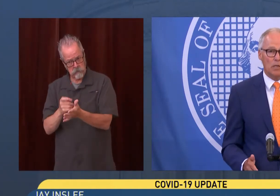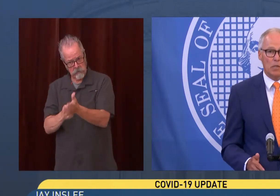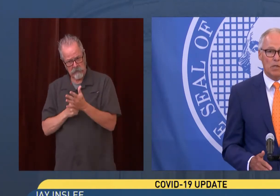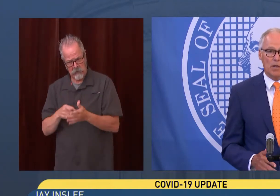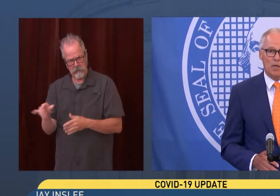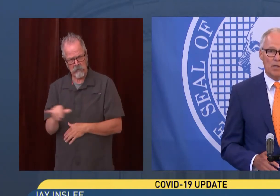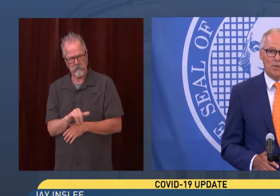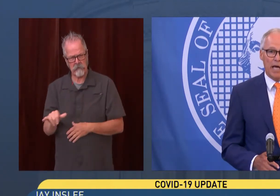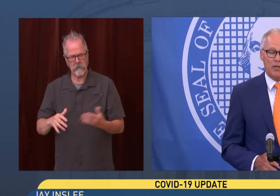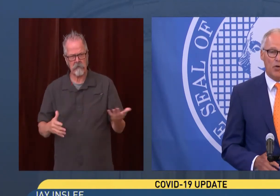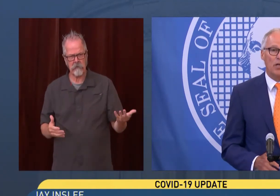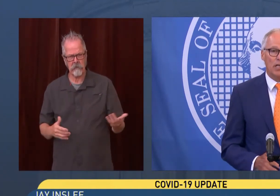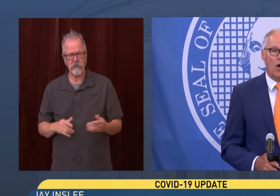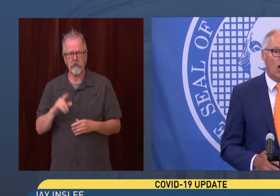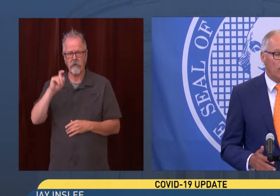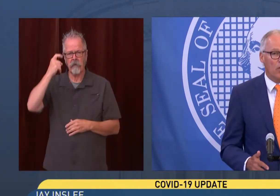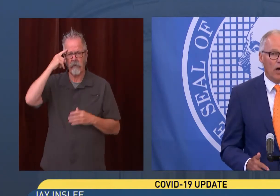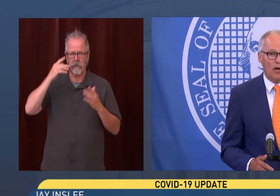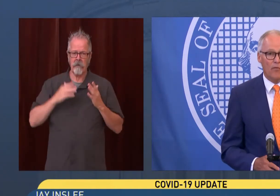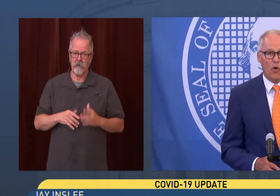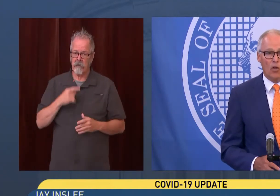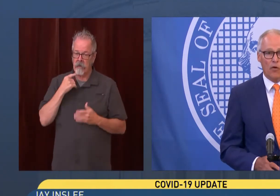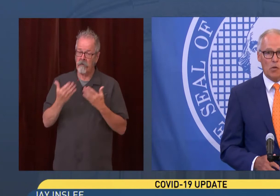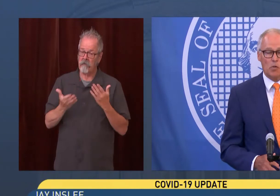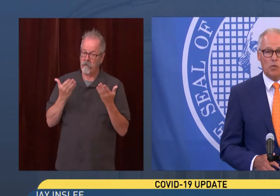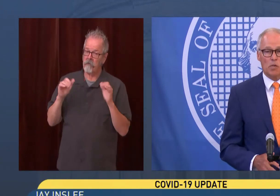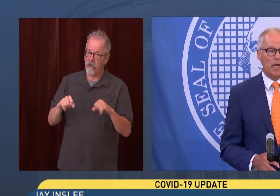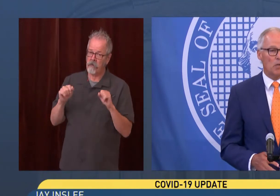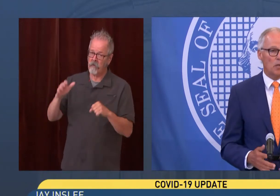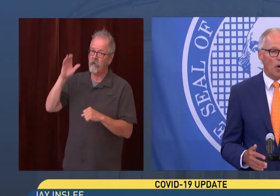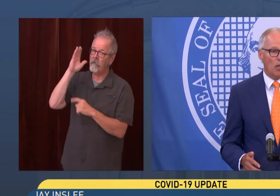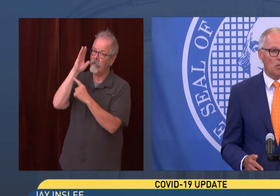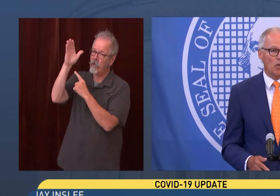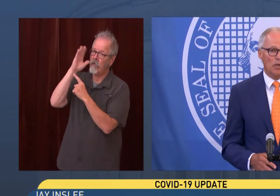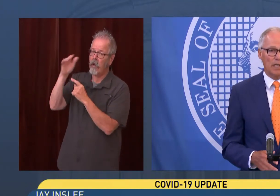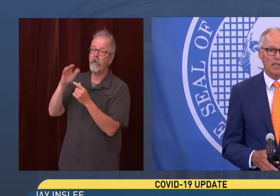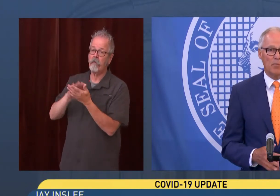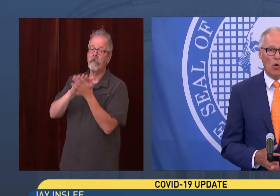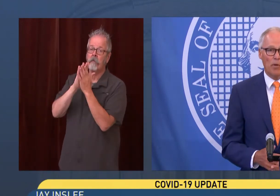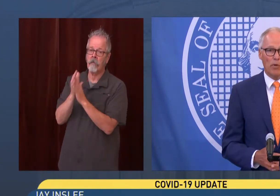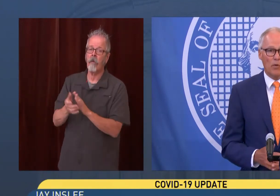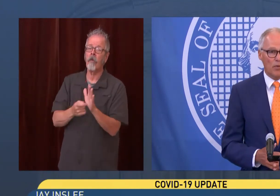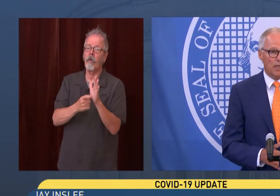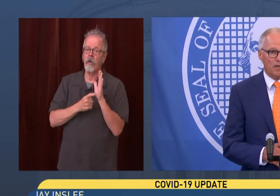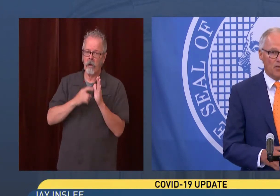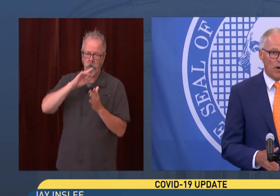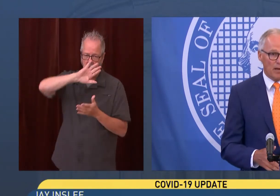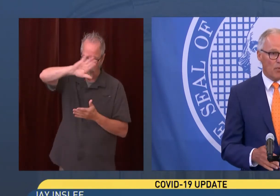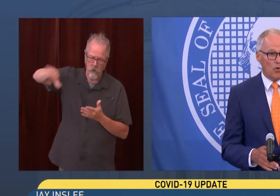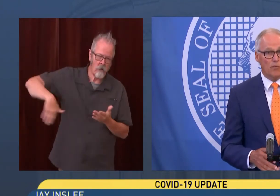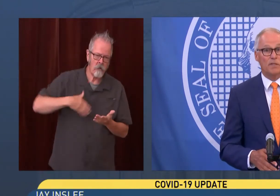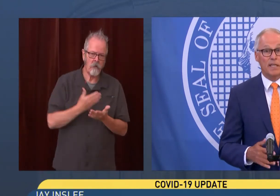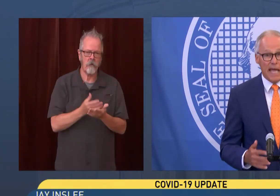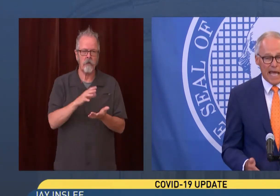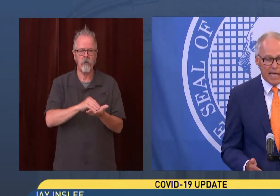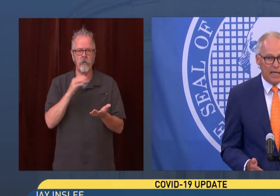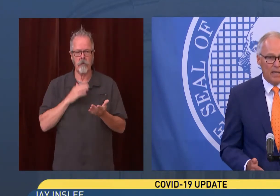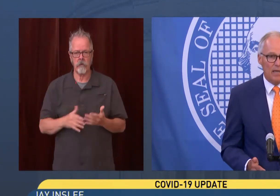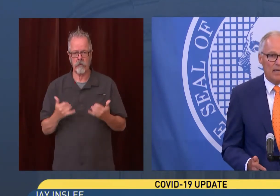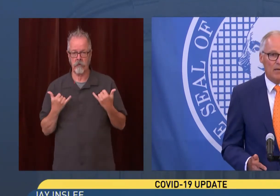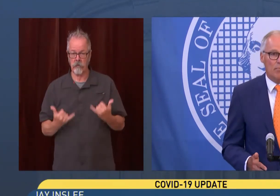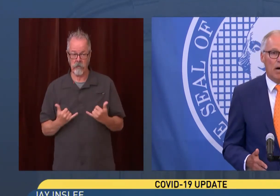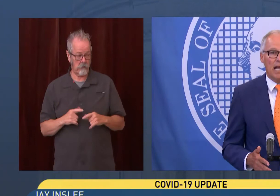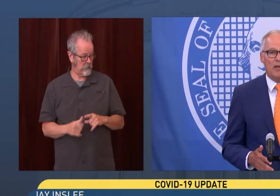vaccines that currently are required for all of our students. That is a possibility. At the moment, we don't think that's the right move today.